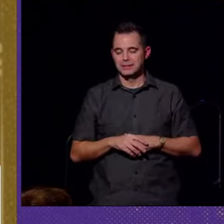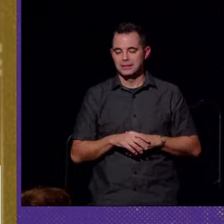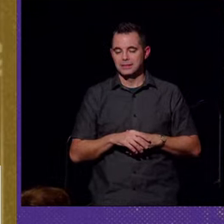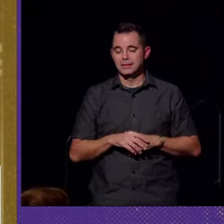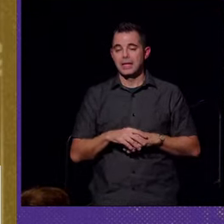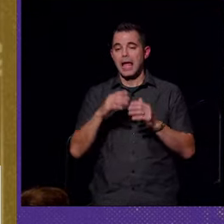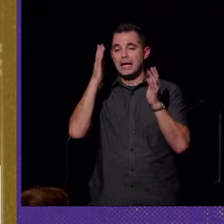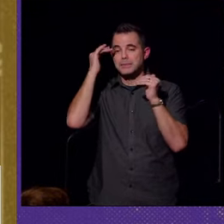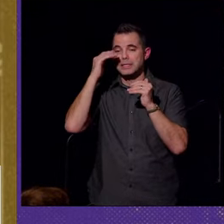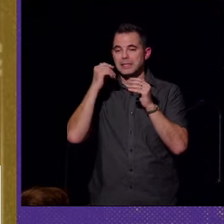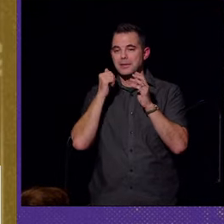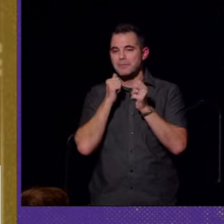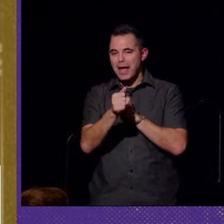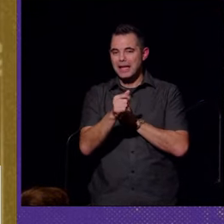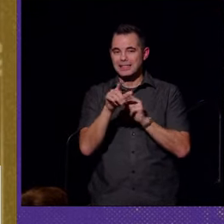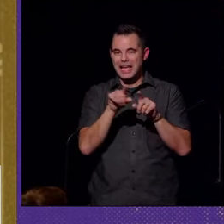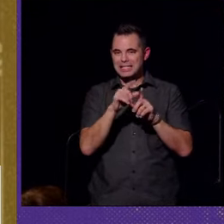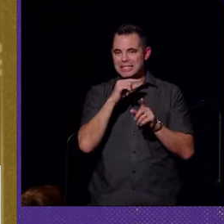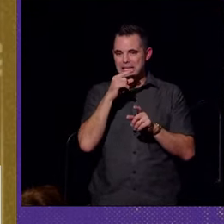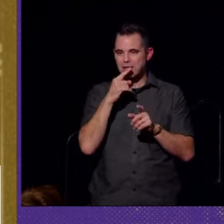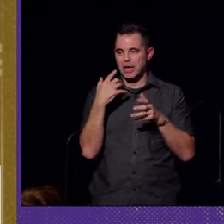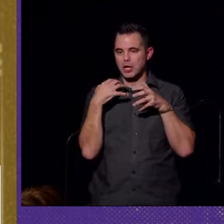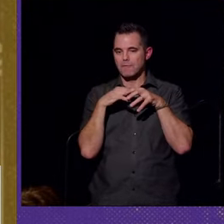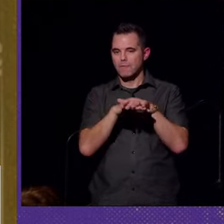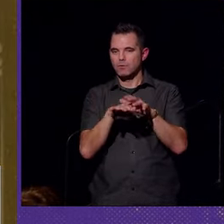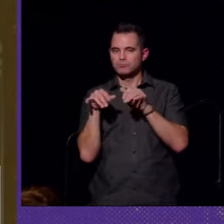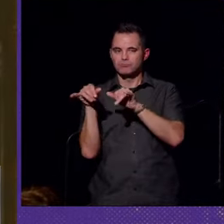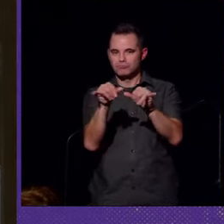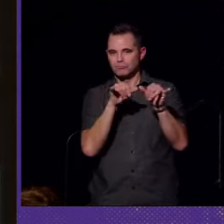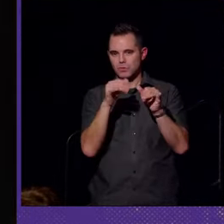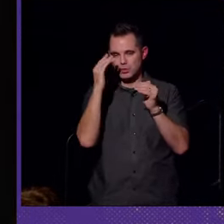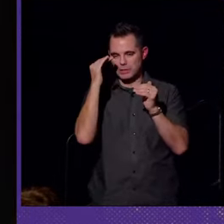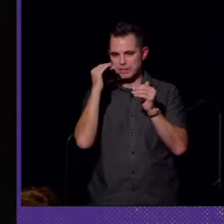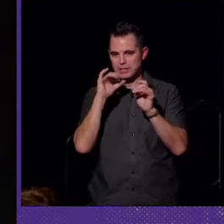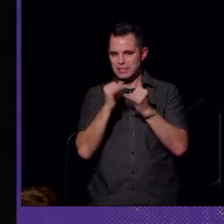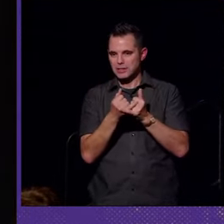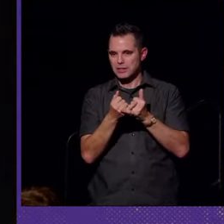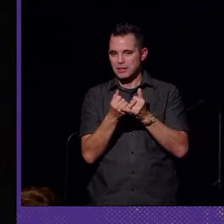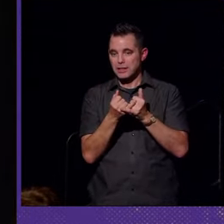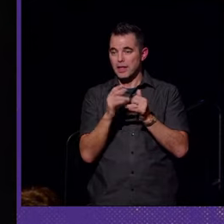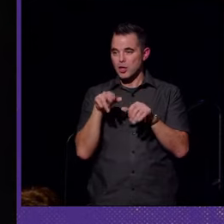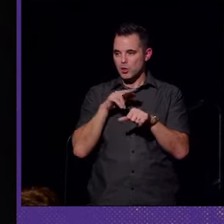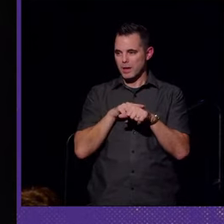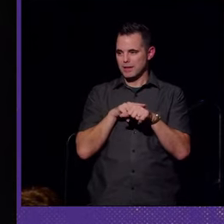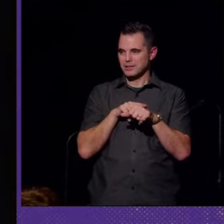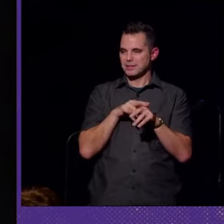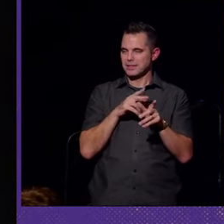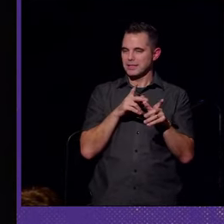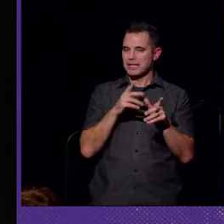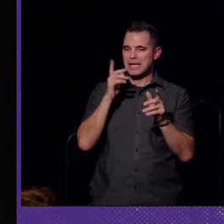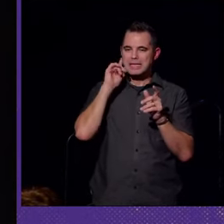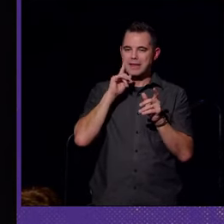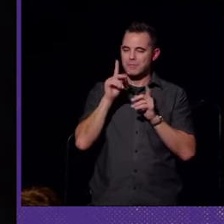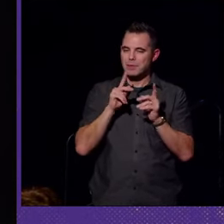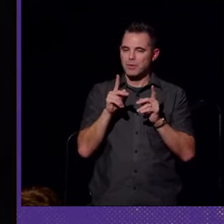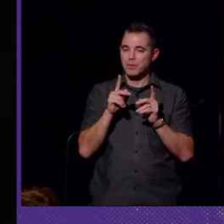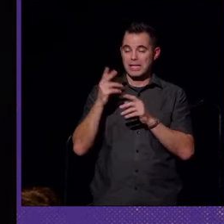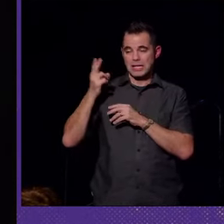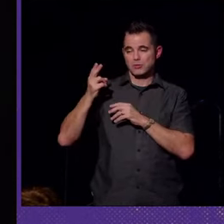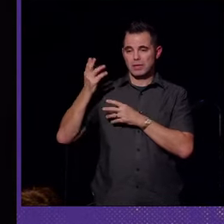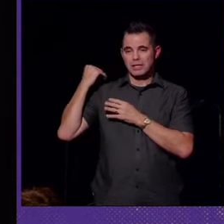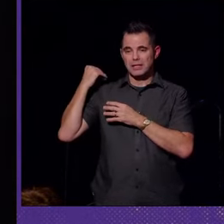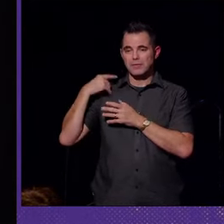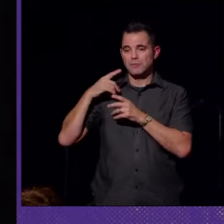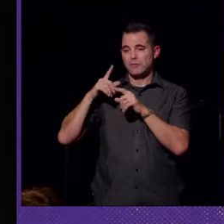Expecting to pass a hearing and conform to social exploitation to search the normality, deaf people historically